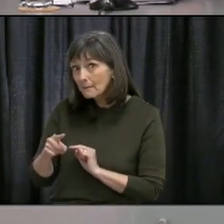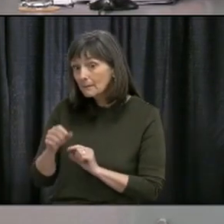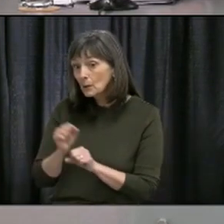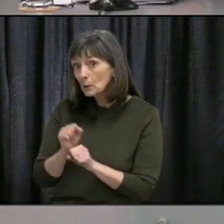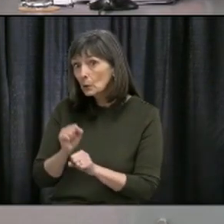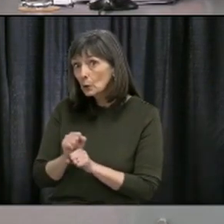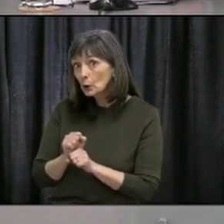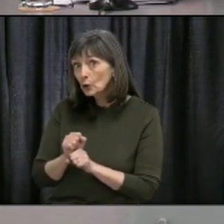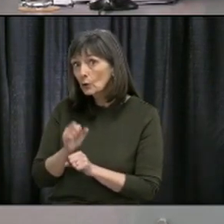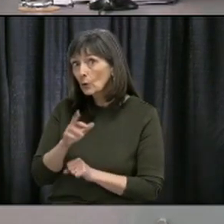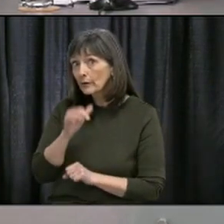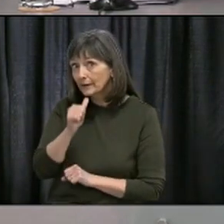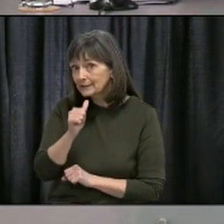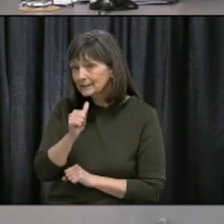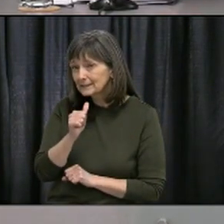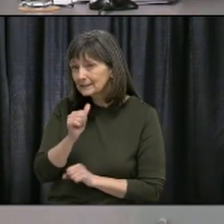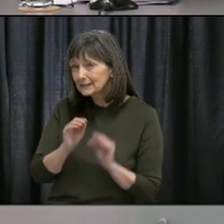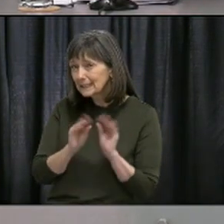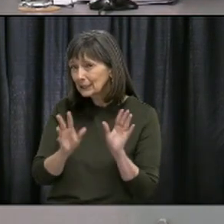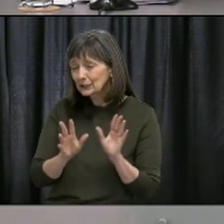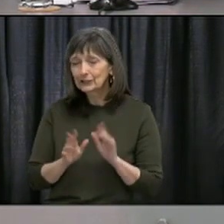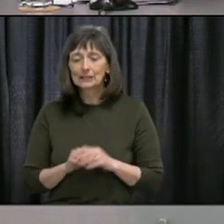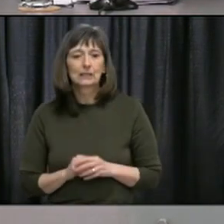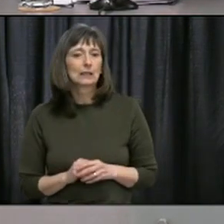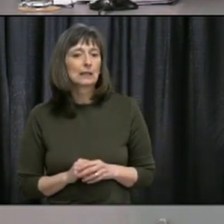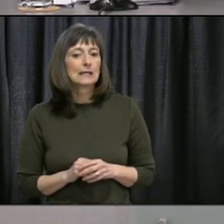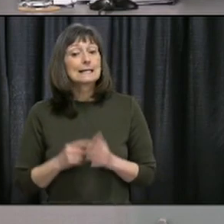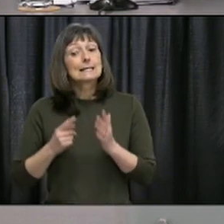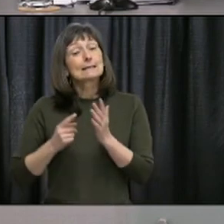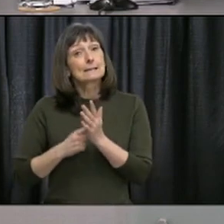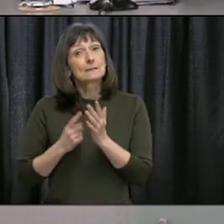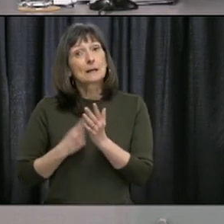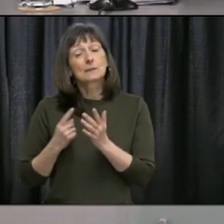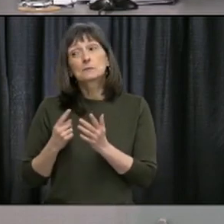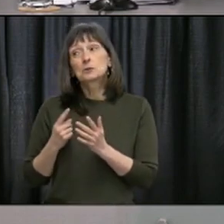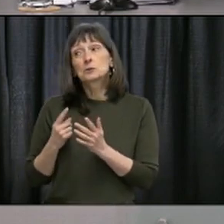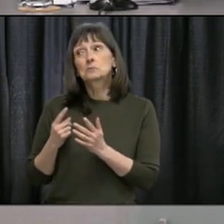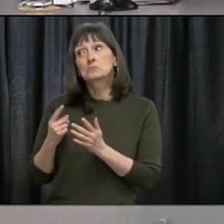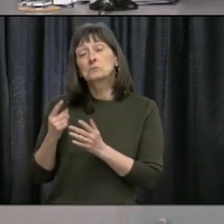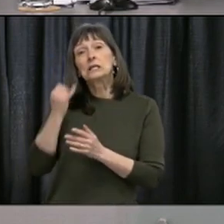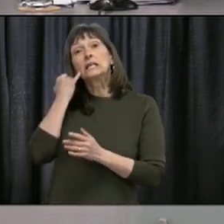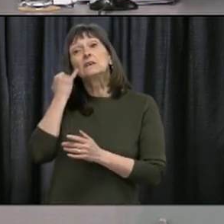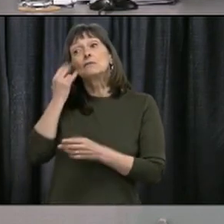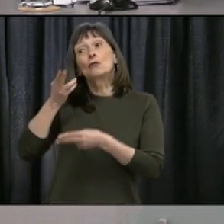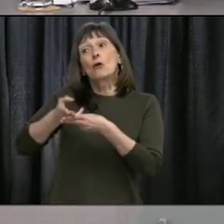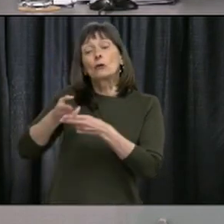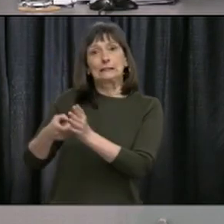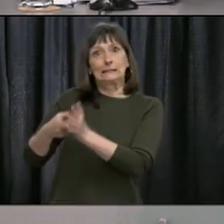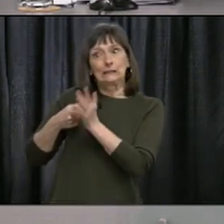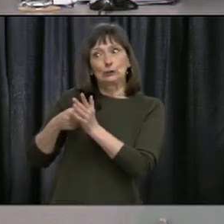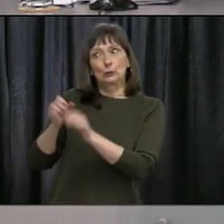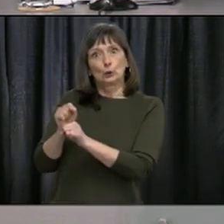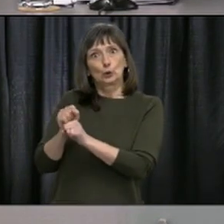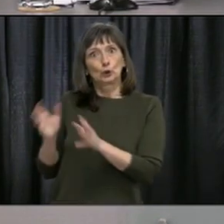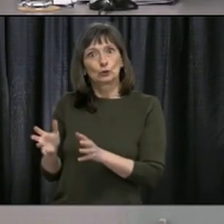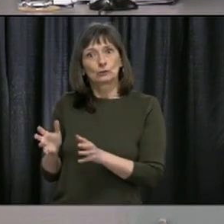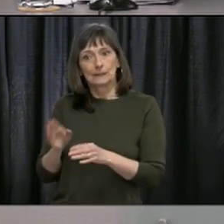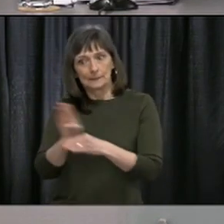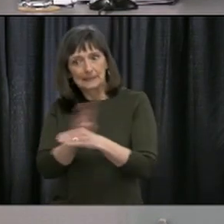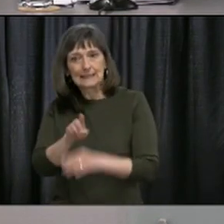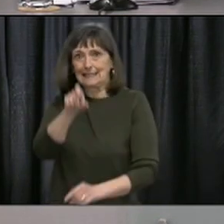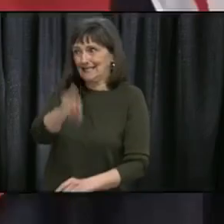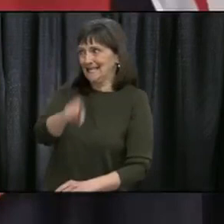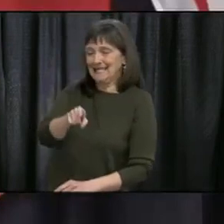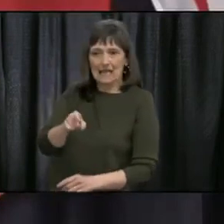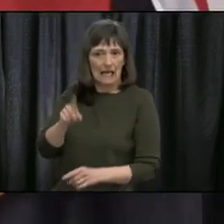work at this point in time? Well in some cases temporary foreign workers can be deemed essential. So that's as I mentioned there if there's a service